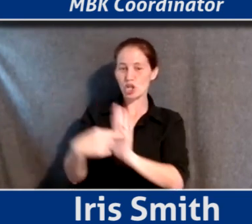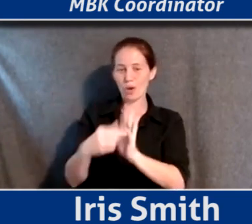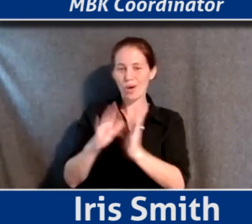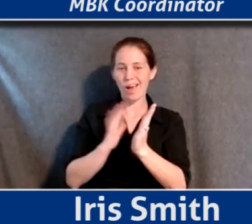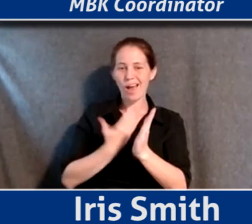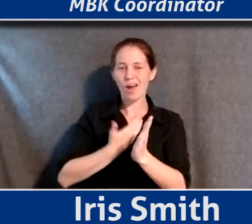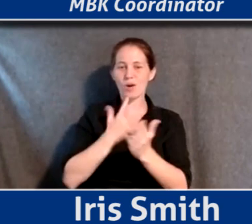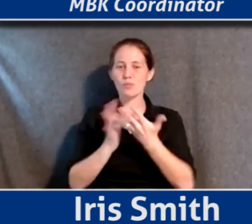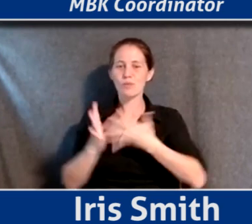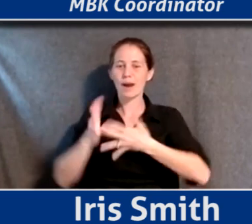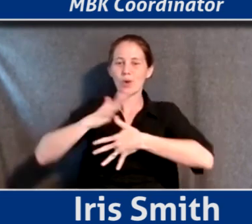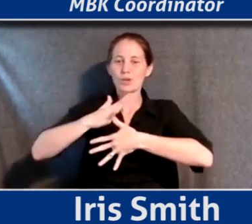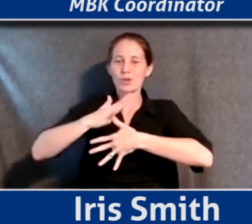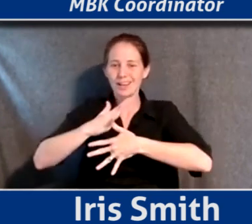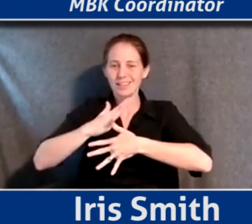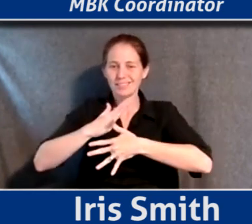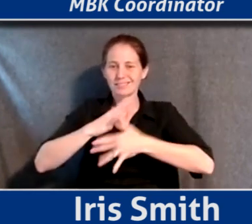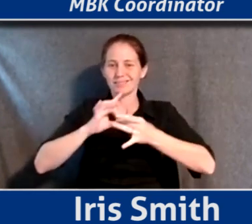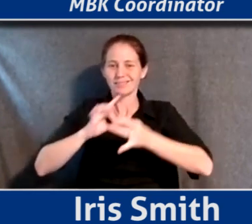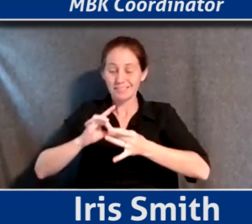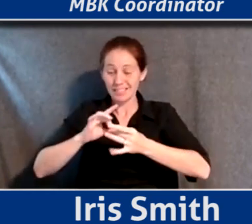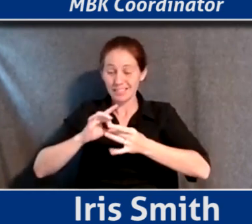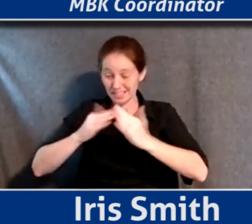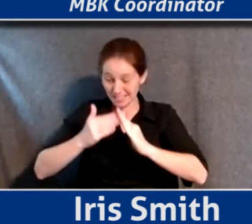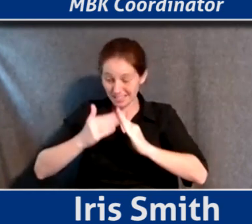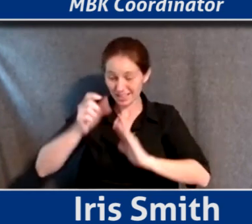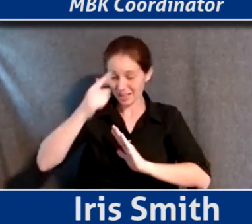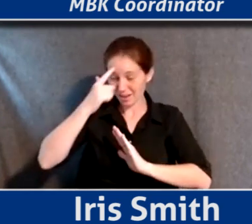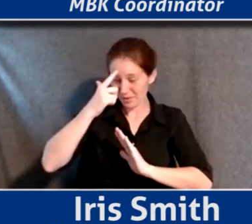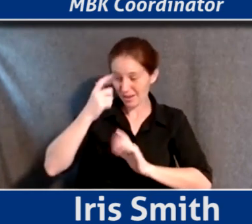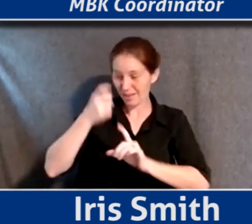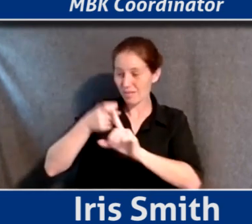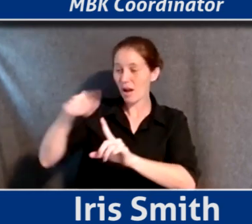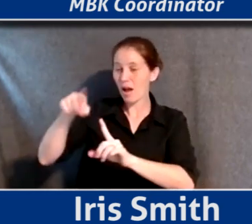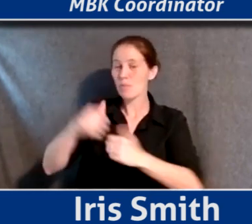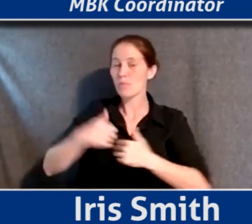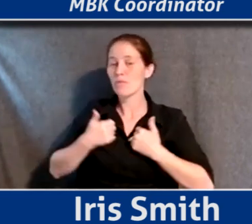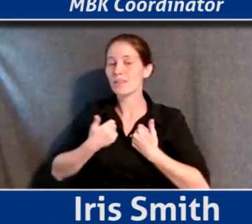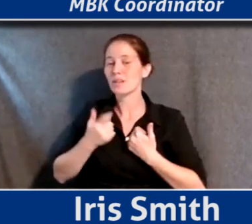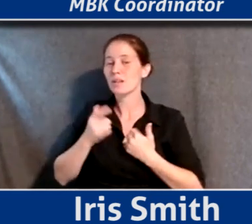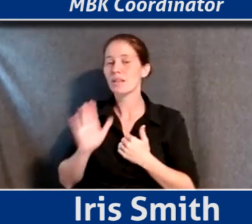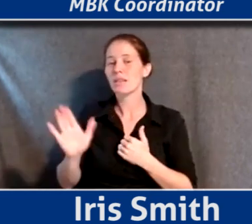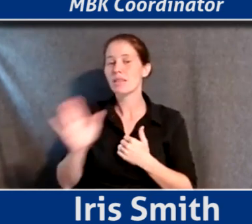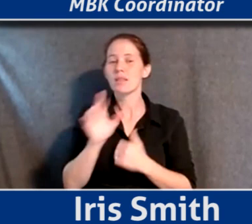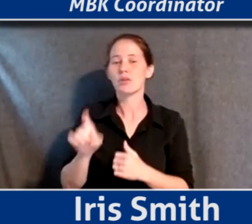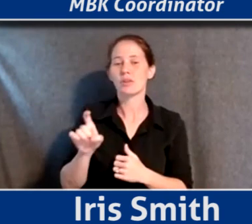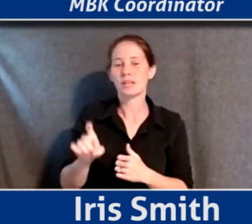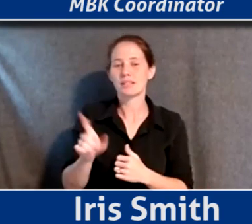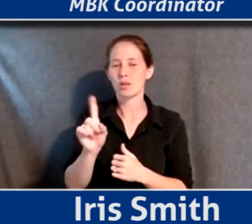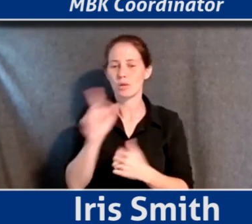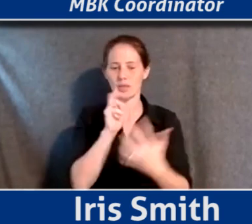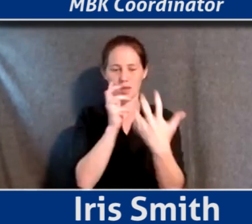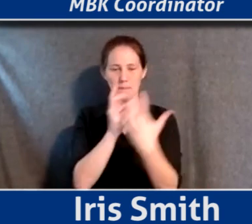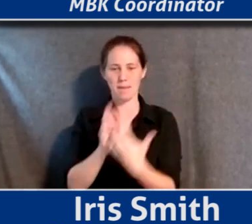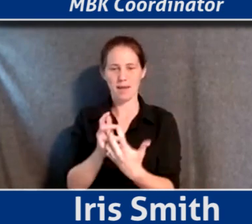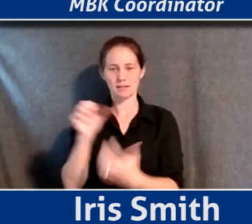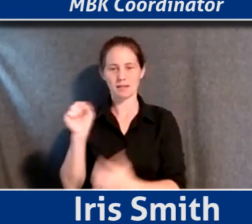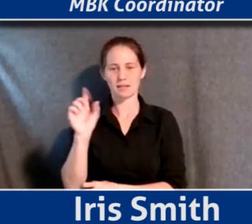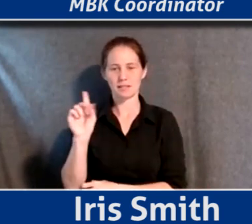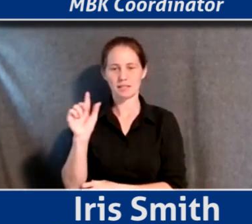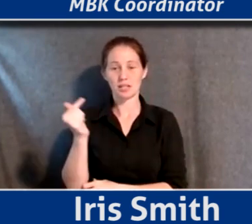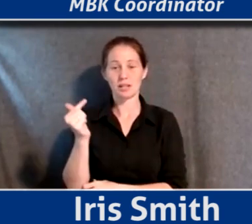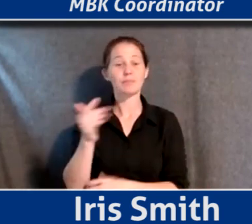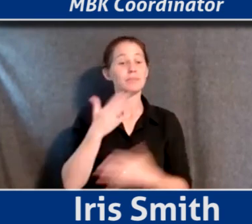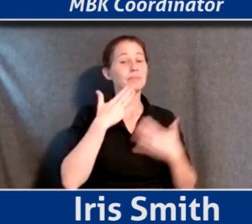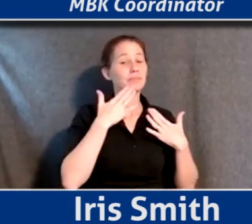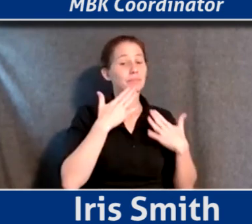as a city, as a government, and what we're hearing from residents that they need and what areas those fall into. Thank